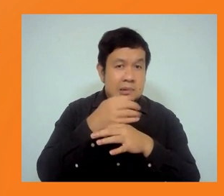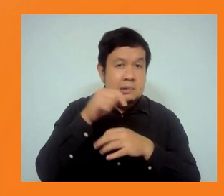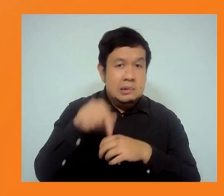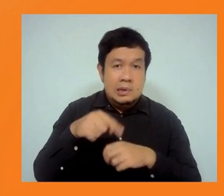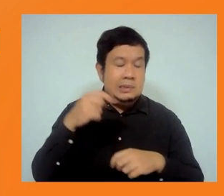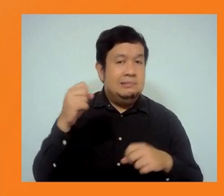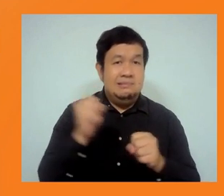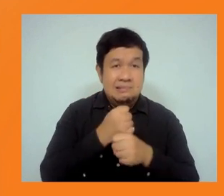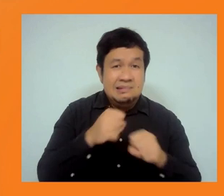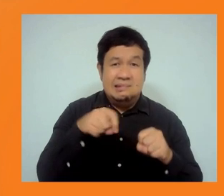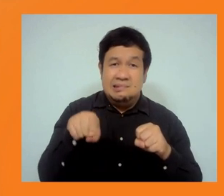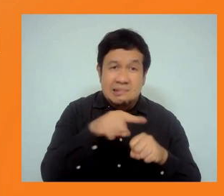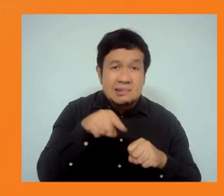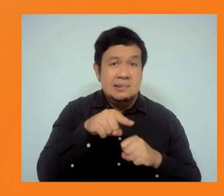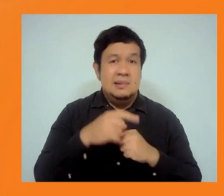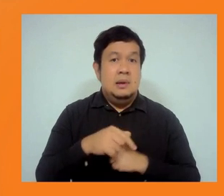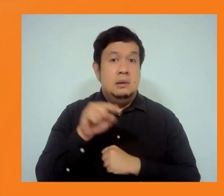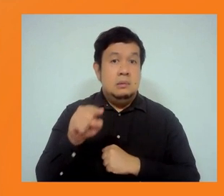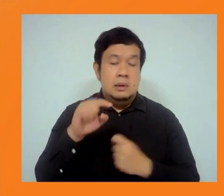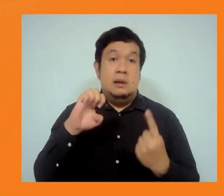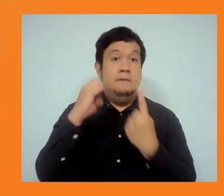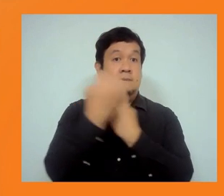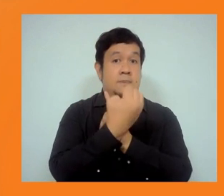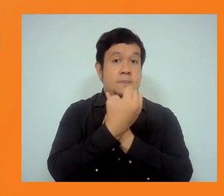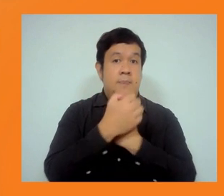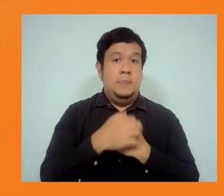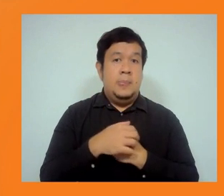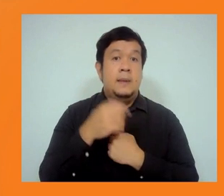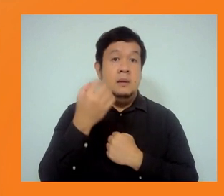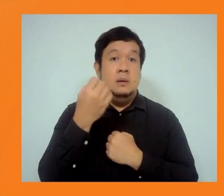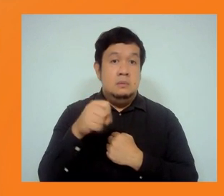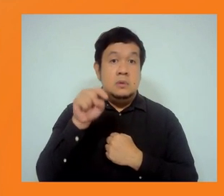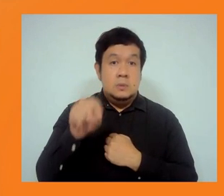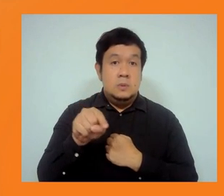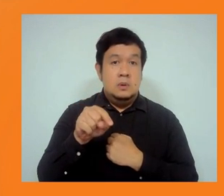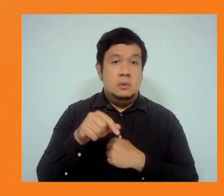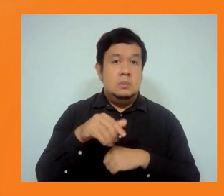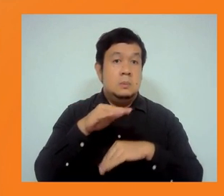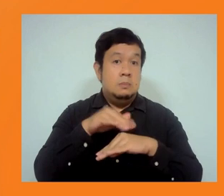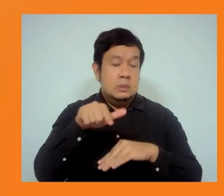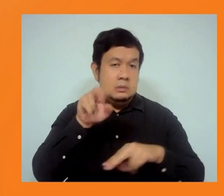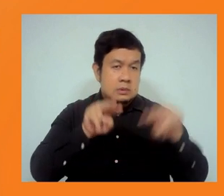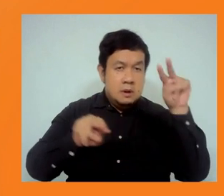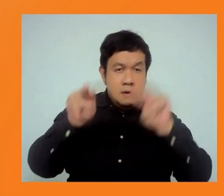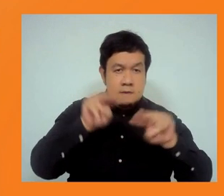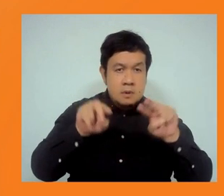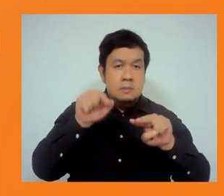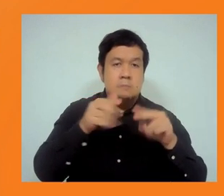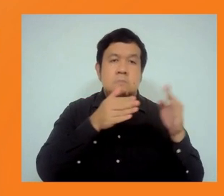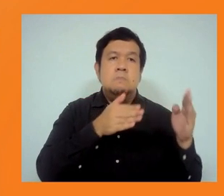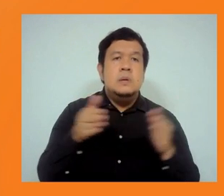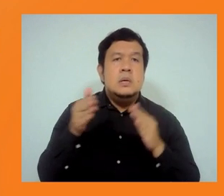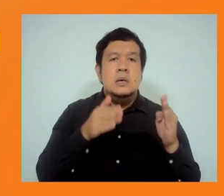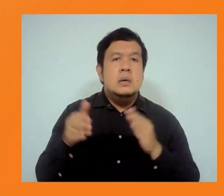safeguards. There are existing requirements under the SPS for assessing, planning, planning, managing of impacts,